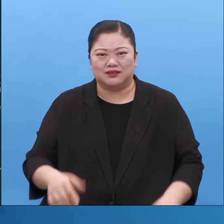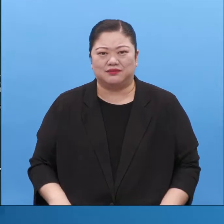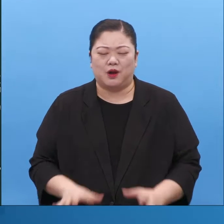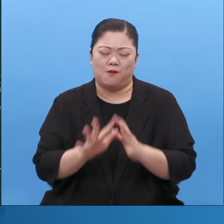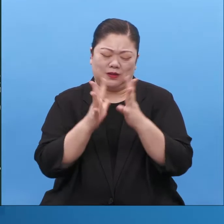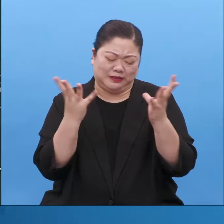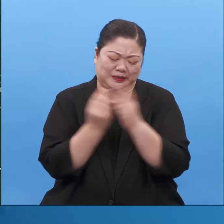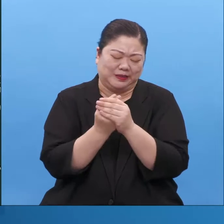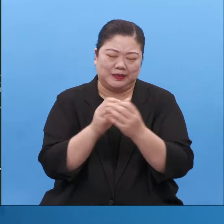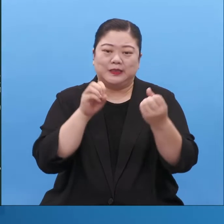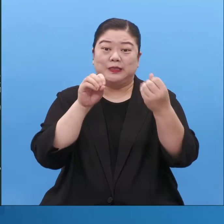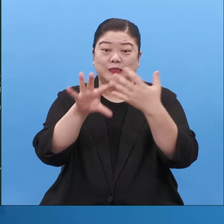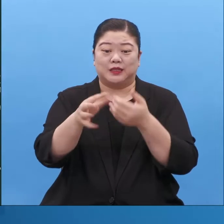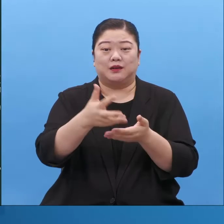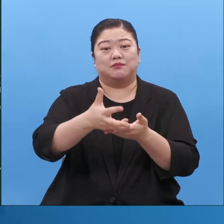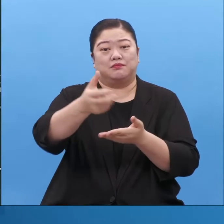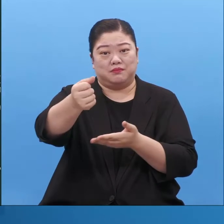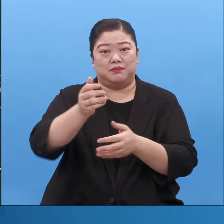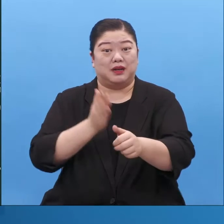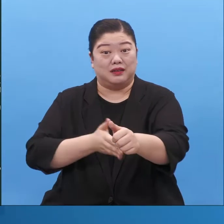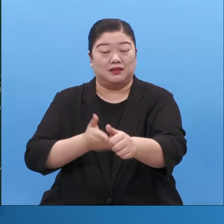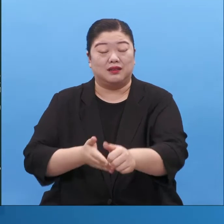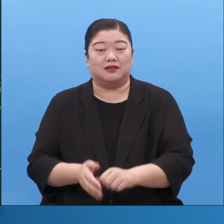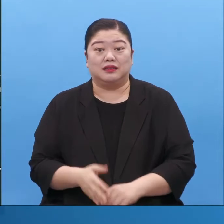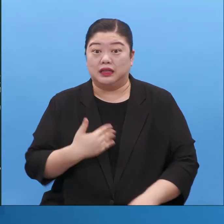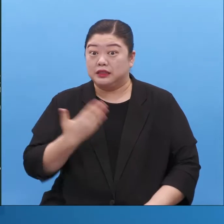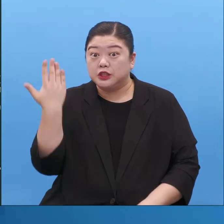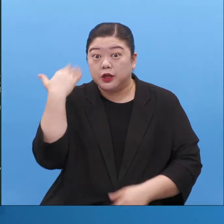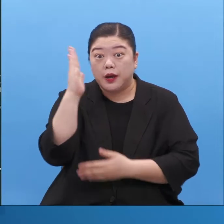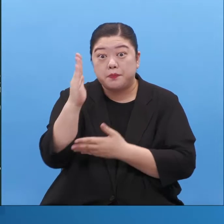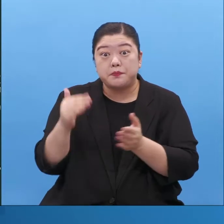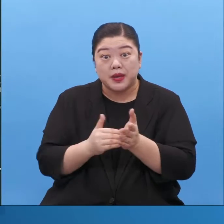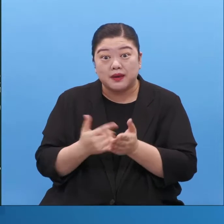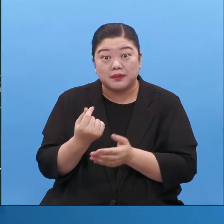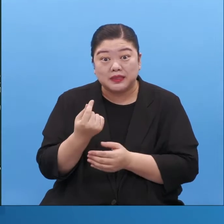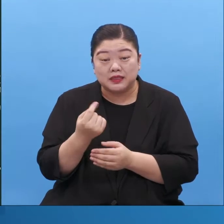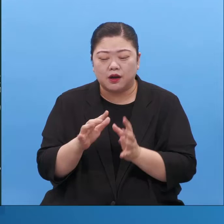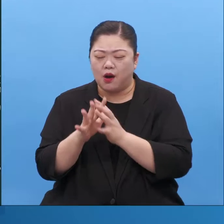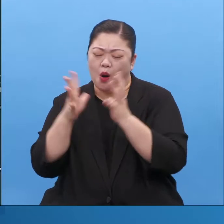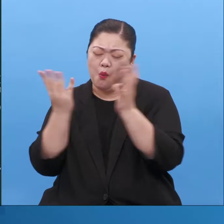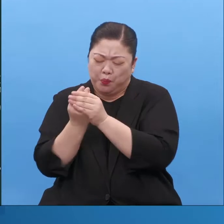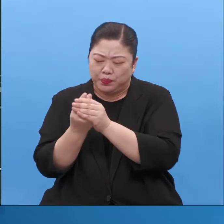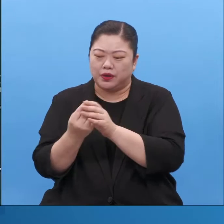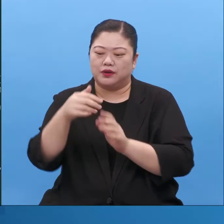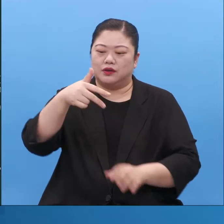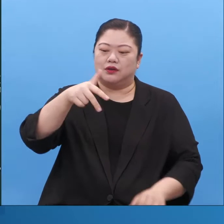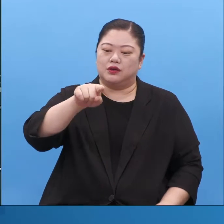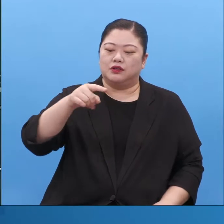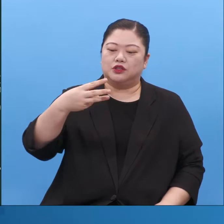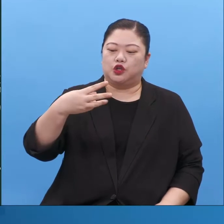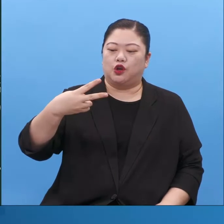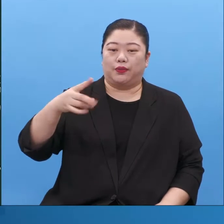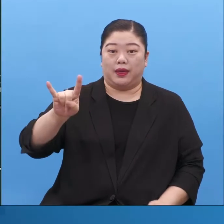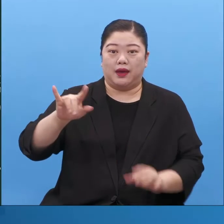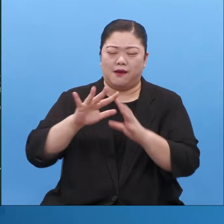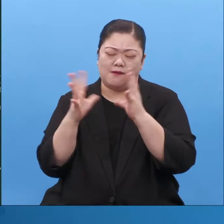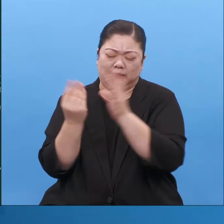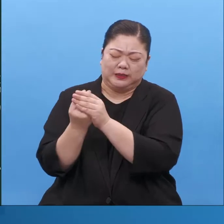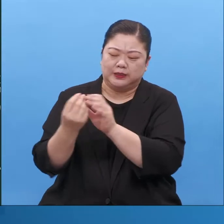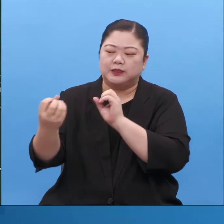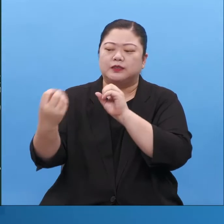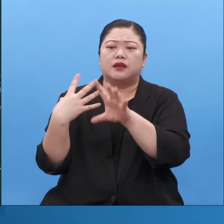Just receive the absolute answer. I said that to you previously that all you do is receive the absolute answer.